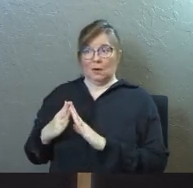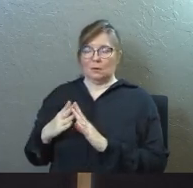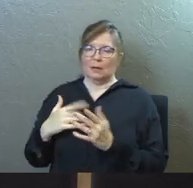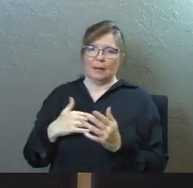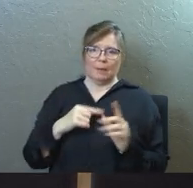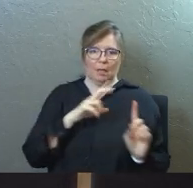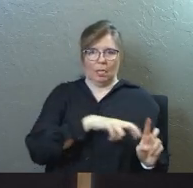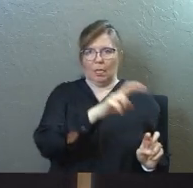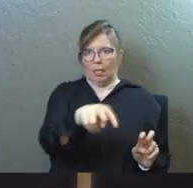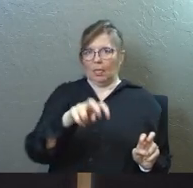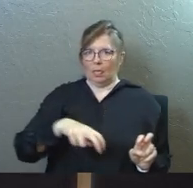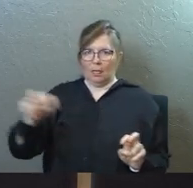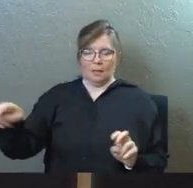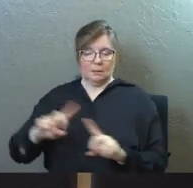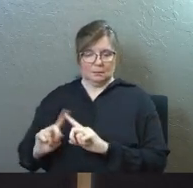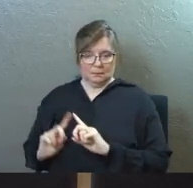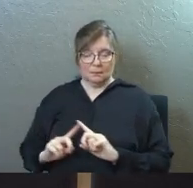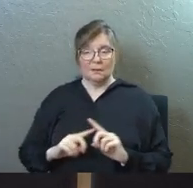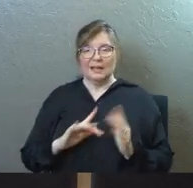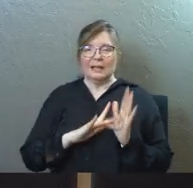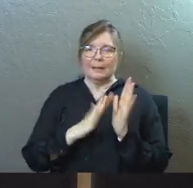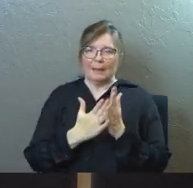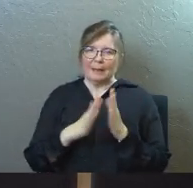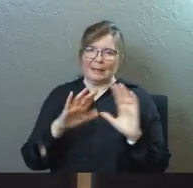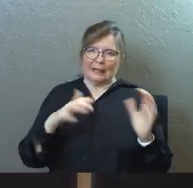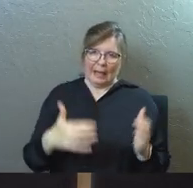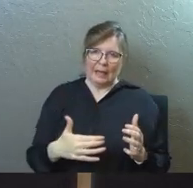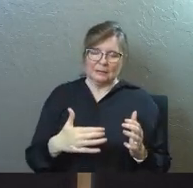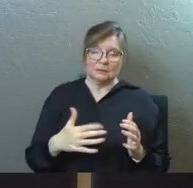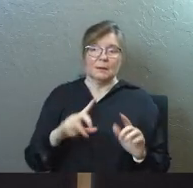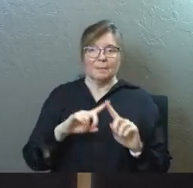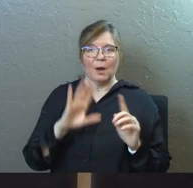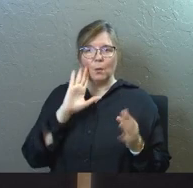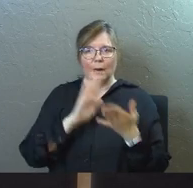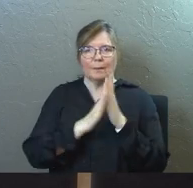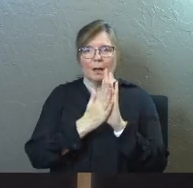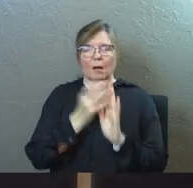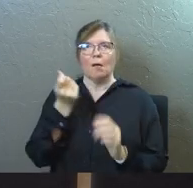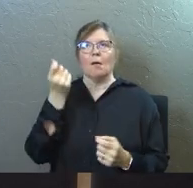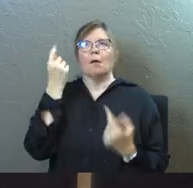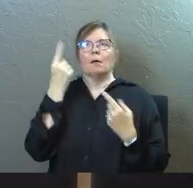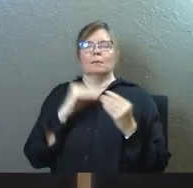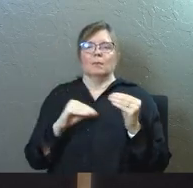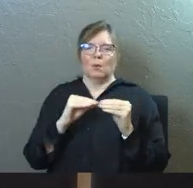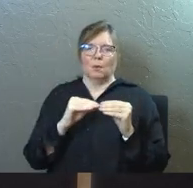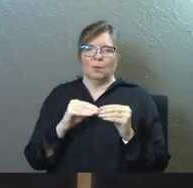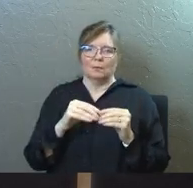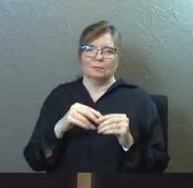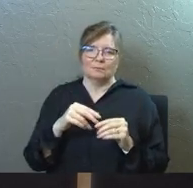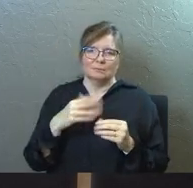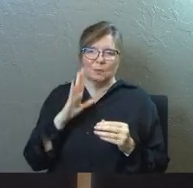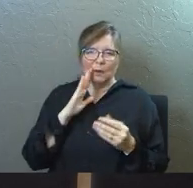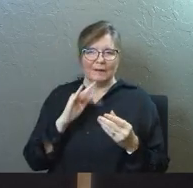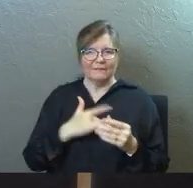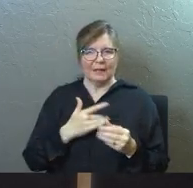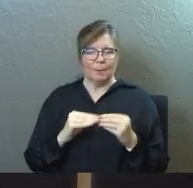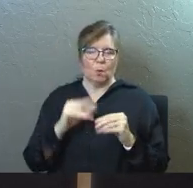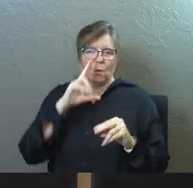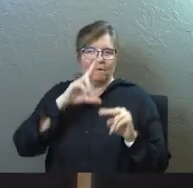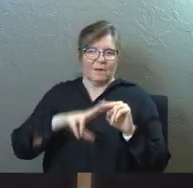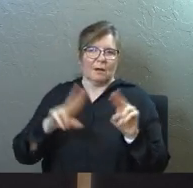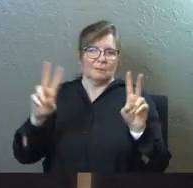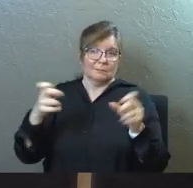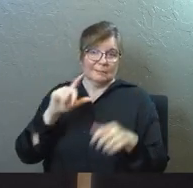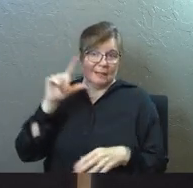I'm doing some Bible study class stuff, but it's going to get funner later, okay, and I know funner is not a word, but I'm trying to wake you up,